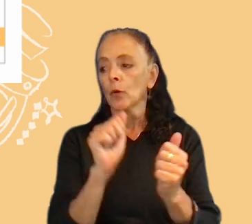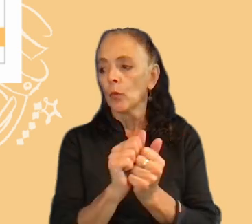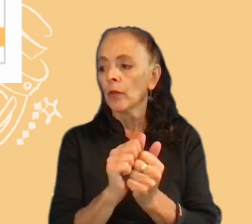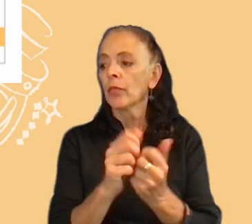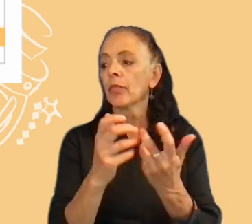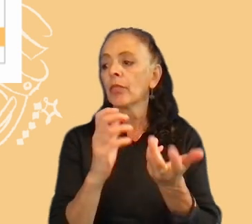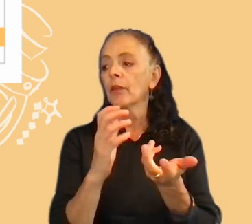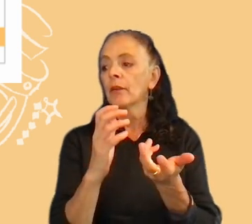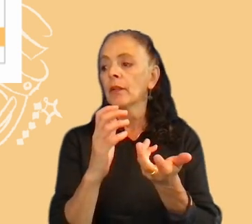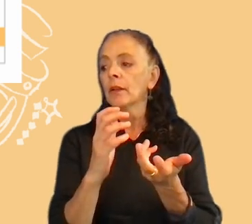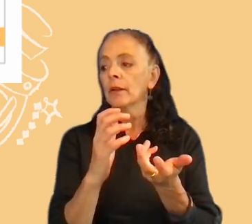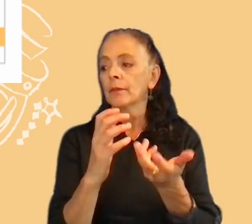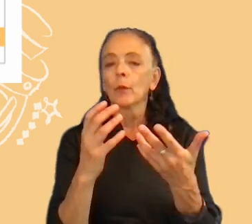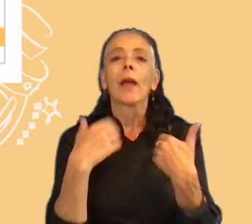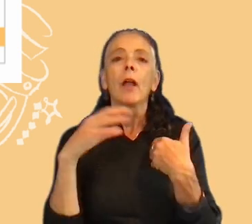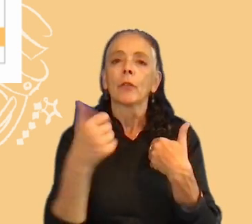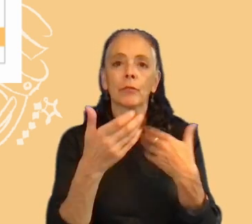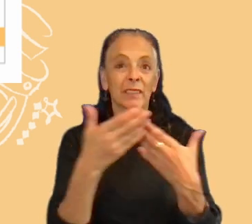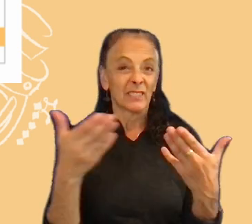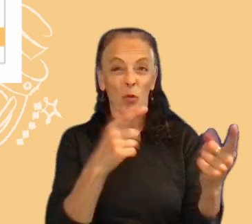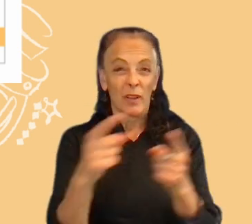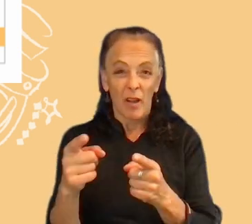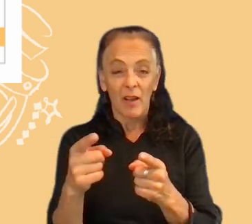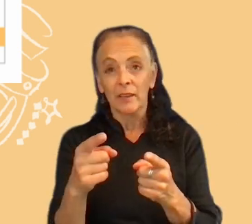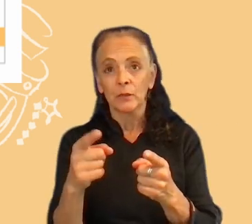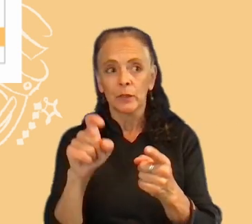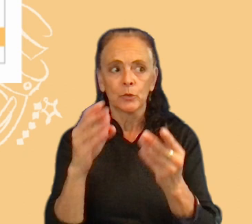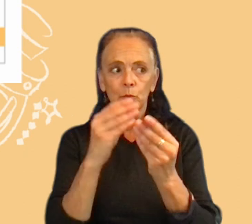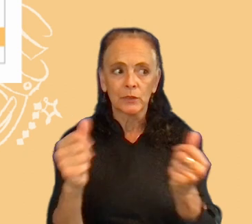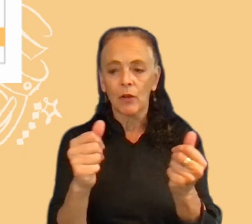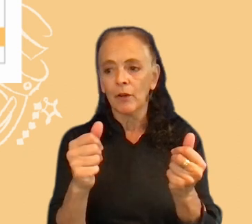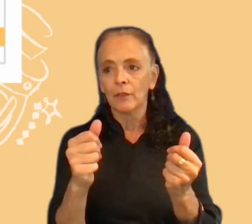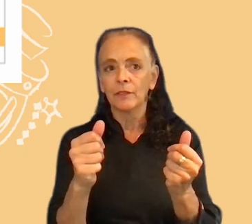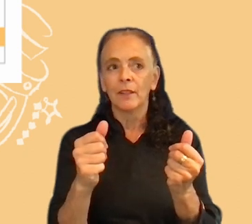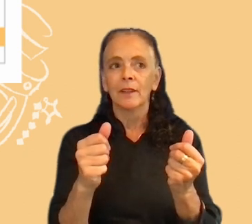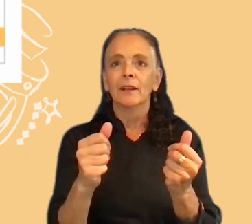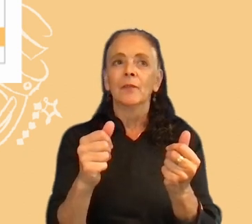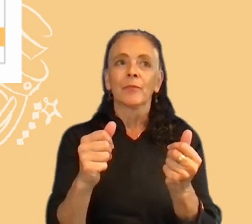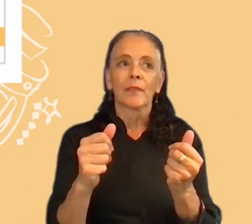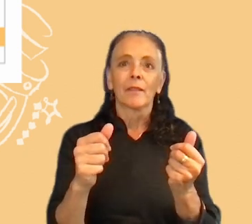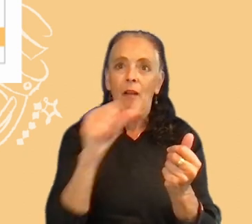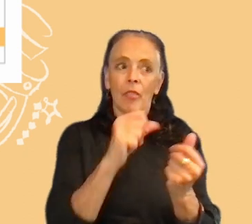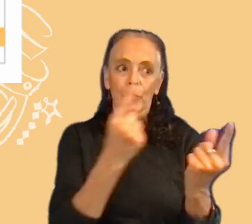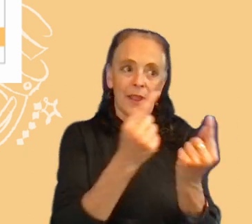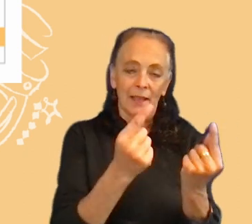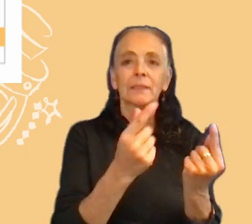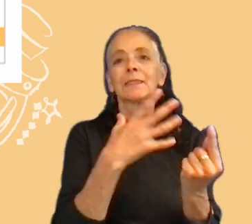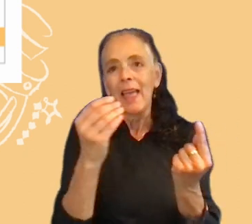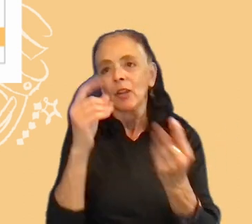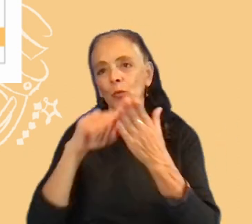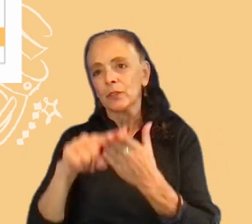sprints were going on, so we had to solve these tasks and also research. Which means that